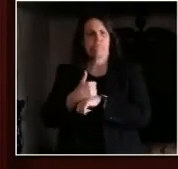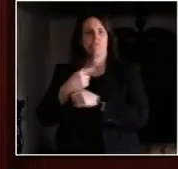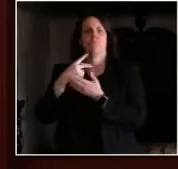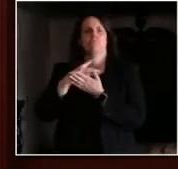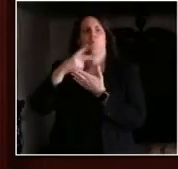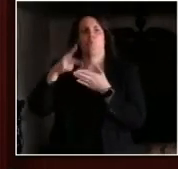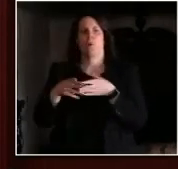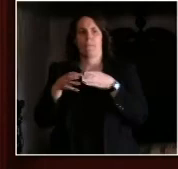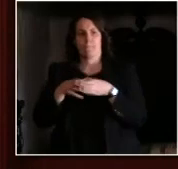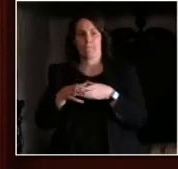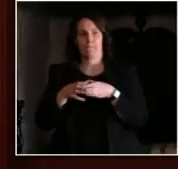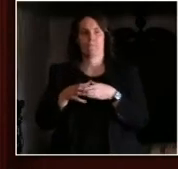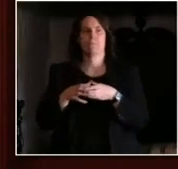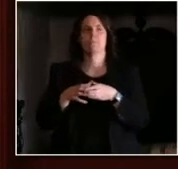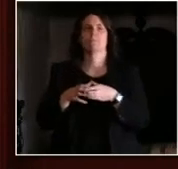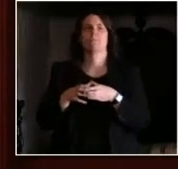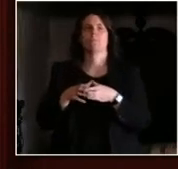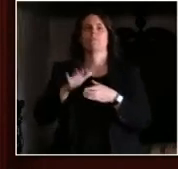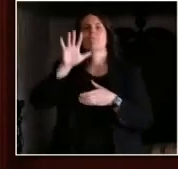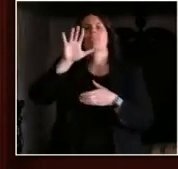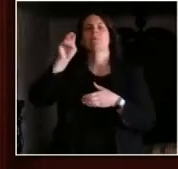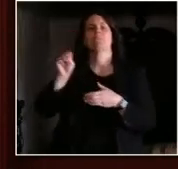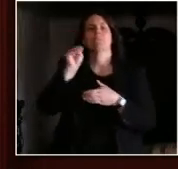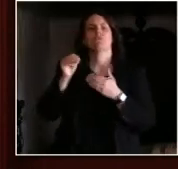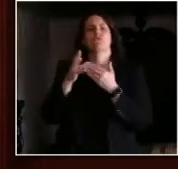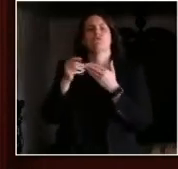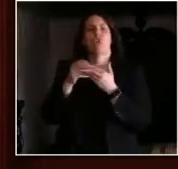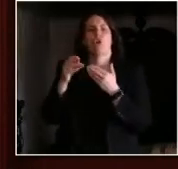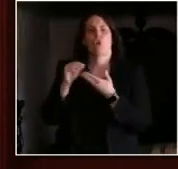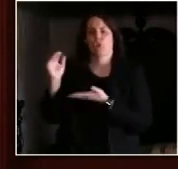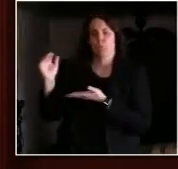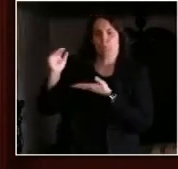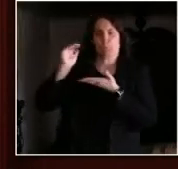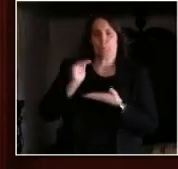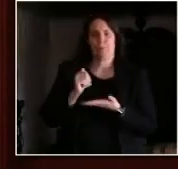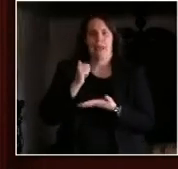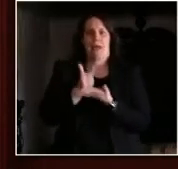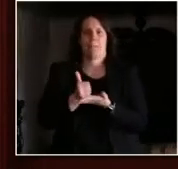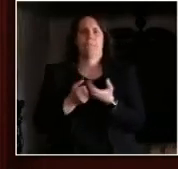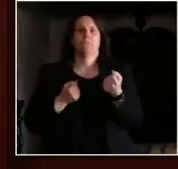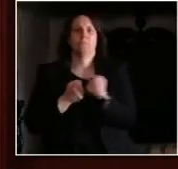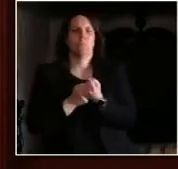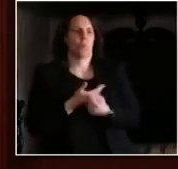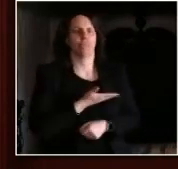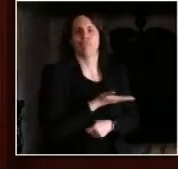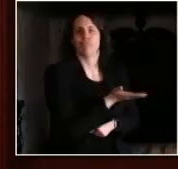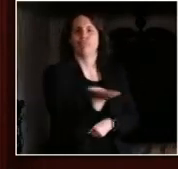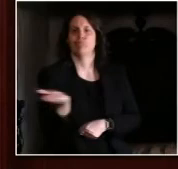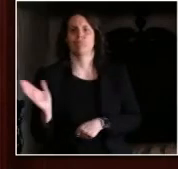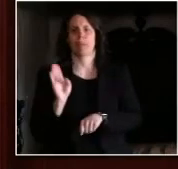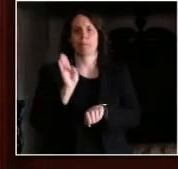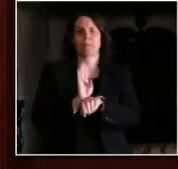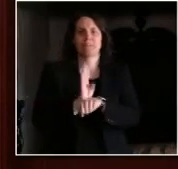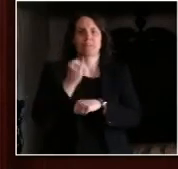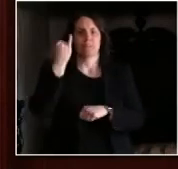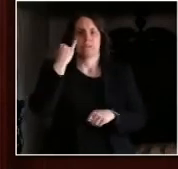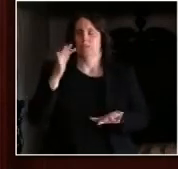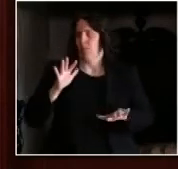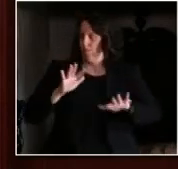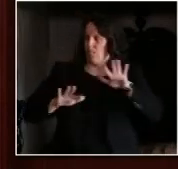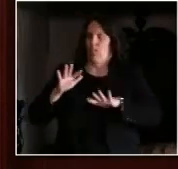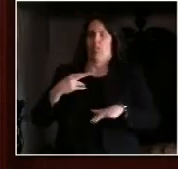employees or less. It was a small effort to try to bridge the gap between the federal stimulus coming into